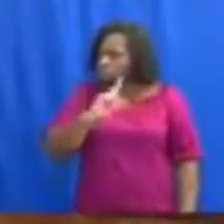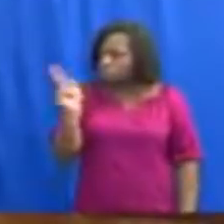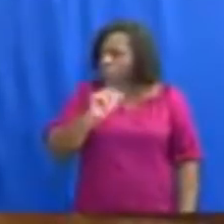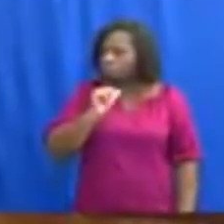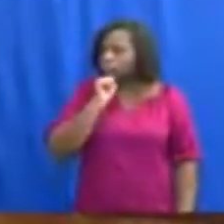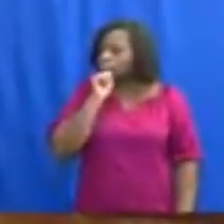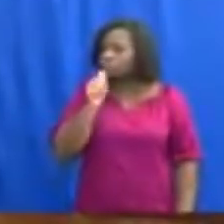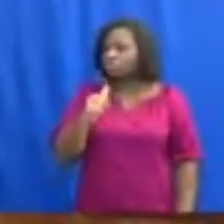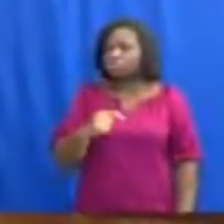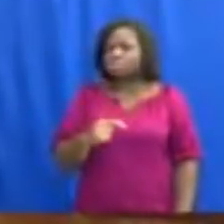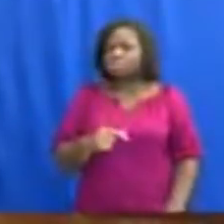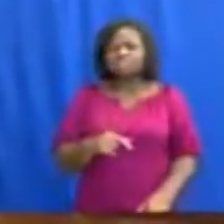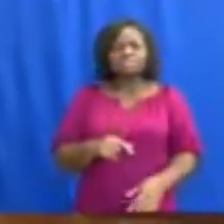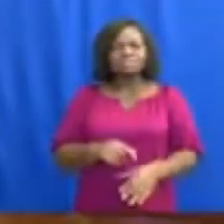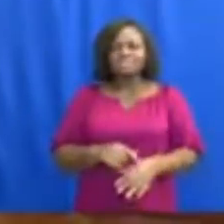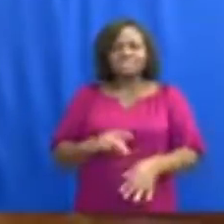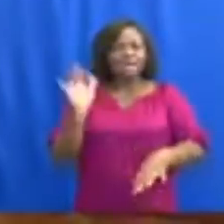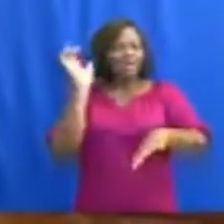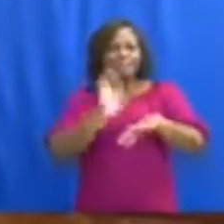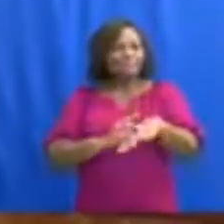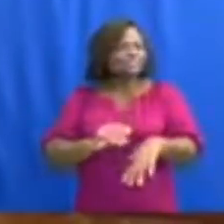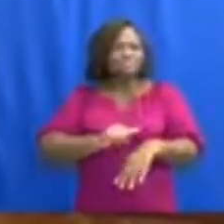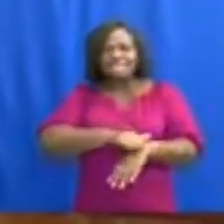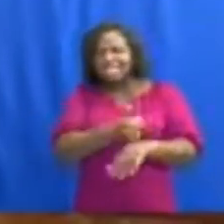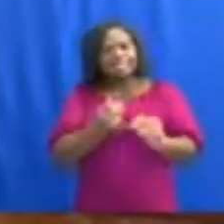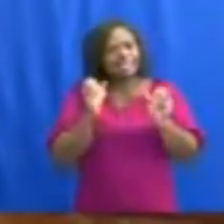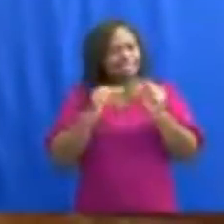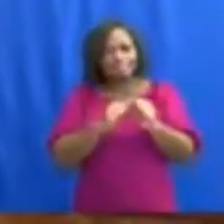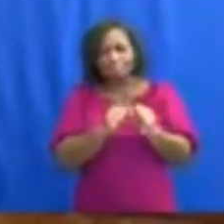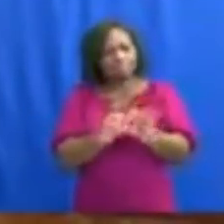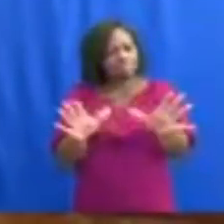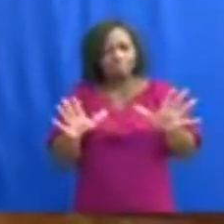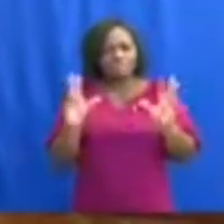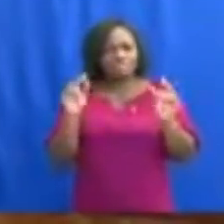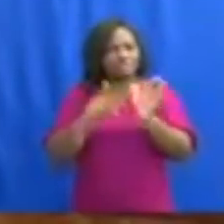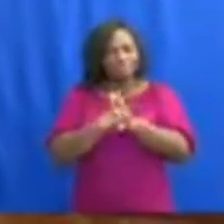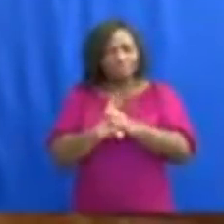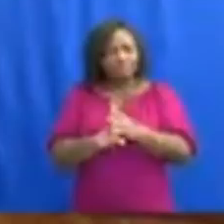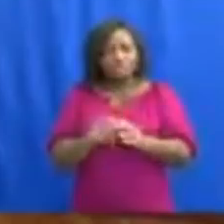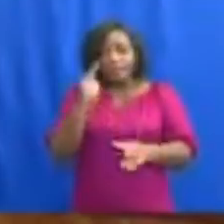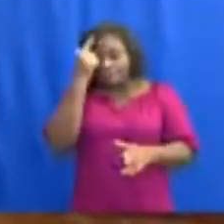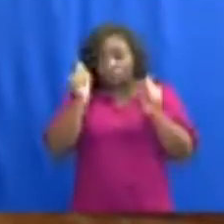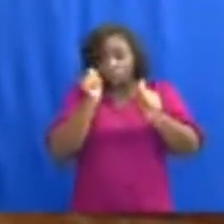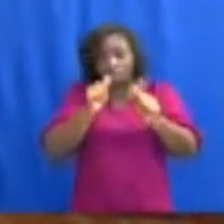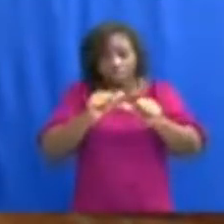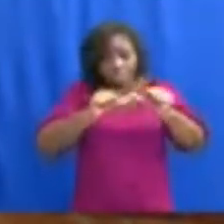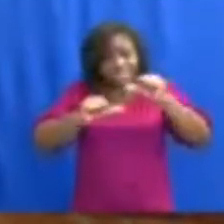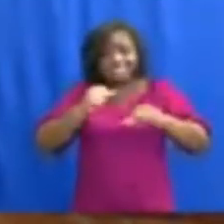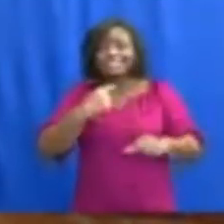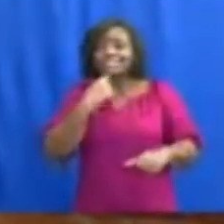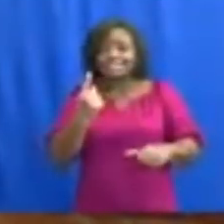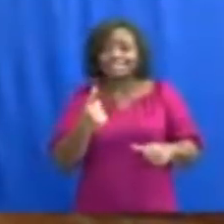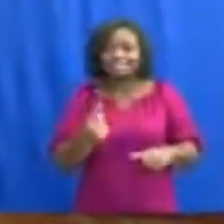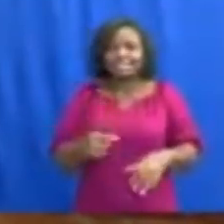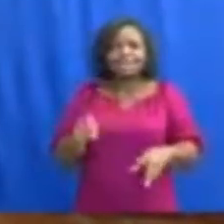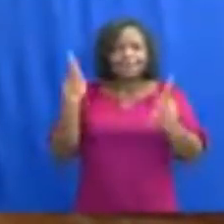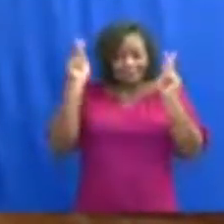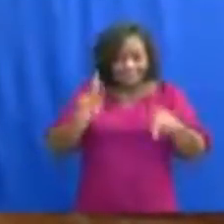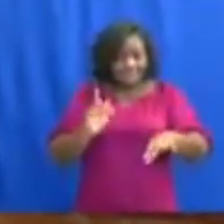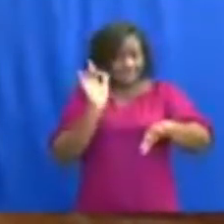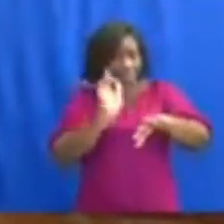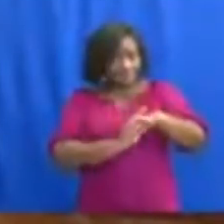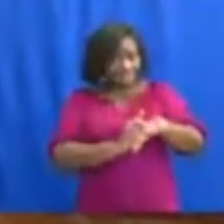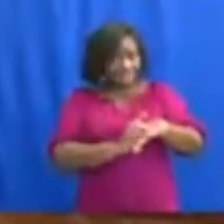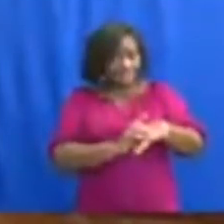danger whatsoever to anyone because the scientists tell us that they can no longer spread